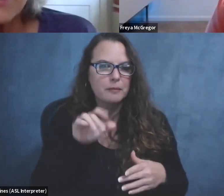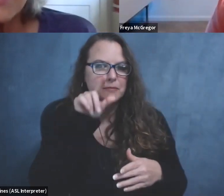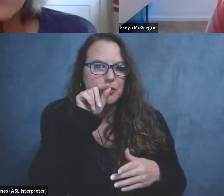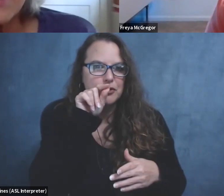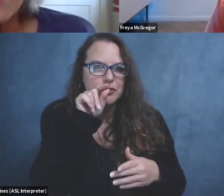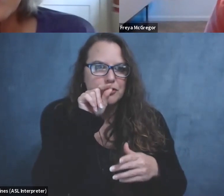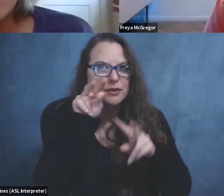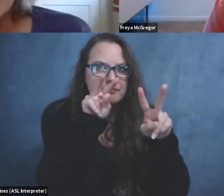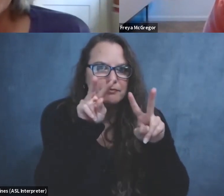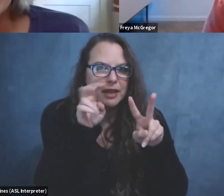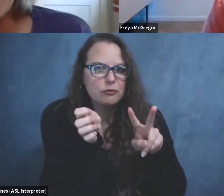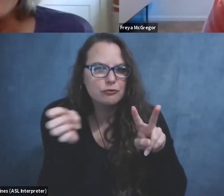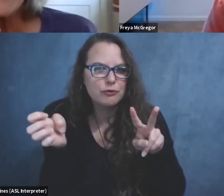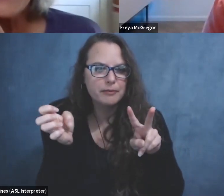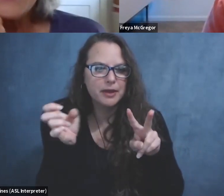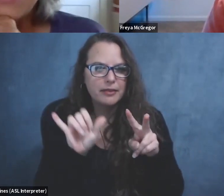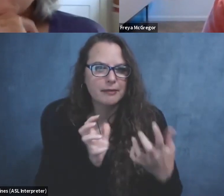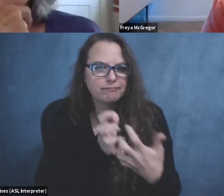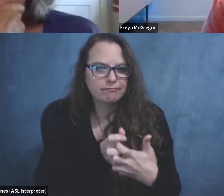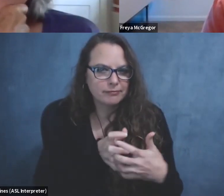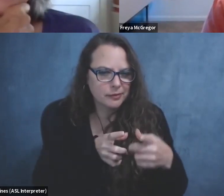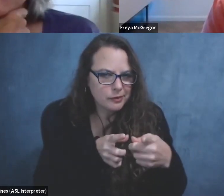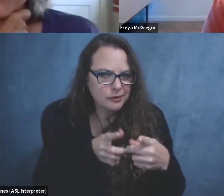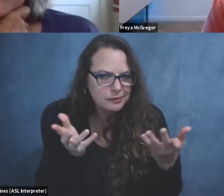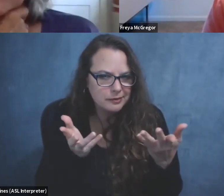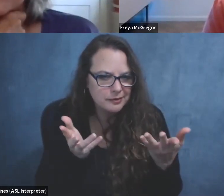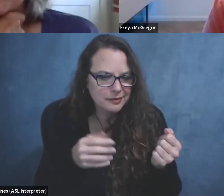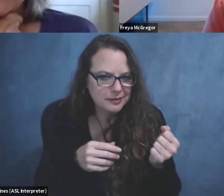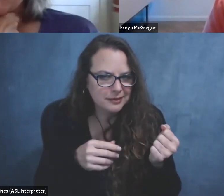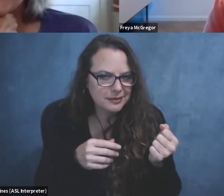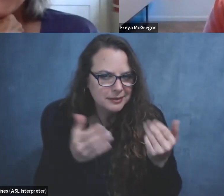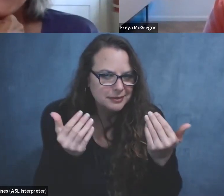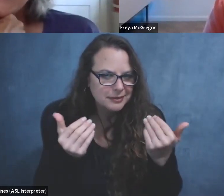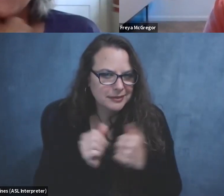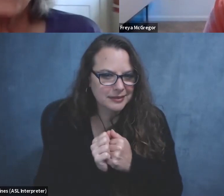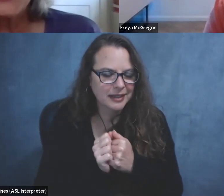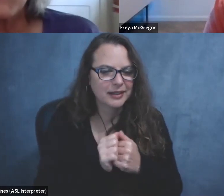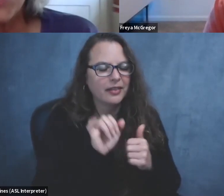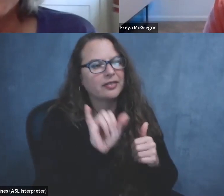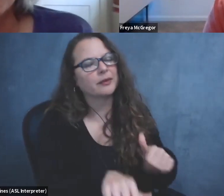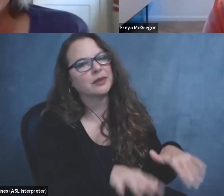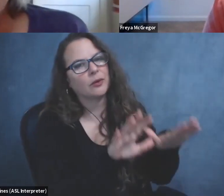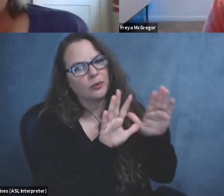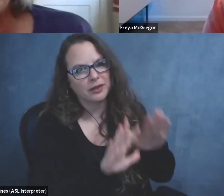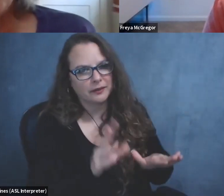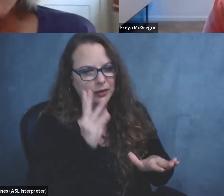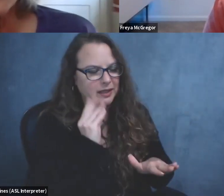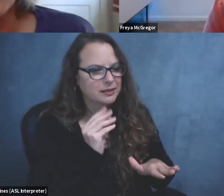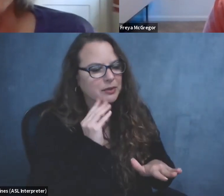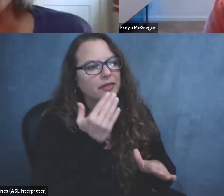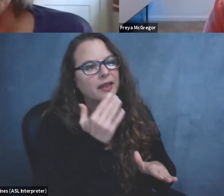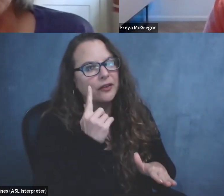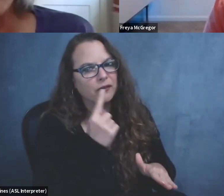you a little bit about that. Right. That was such a great, um, experience. Um, thank you for asking me that,